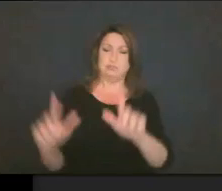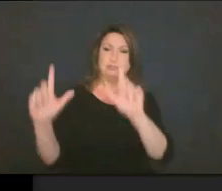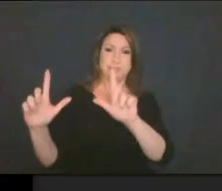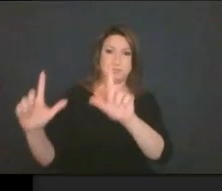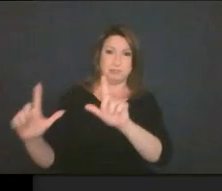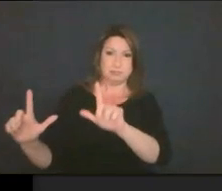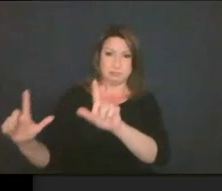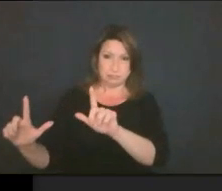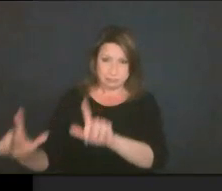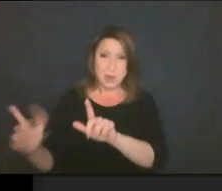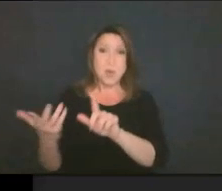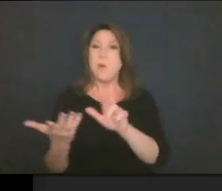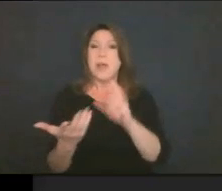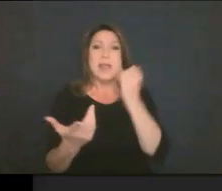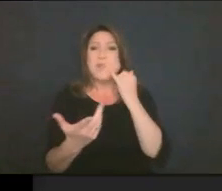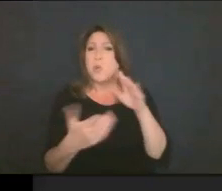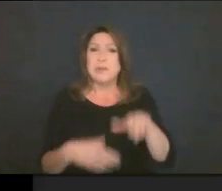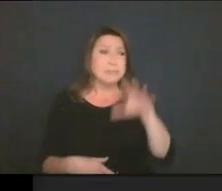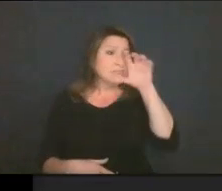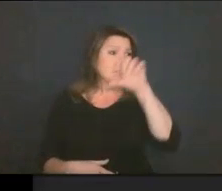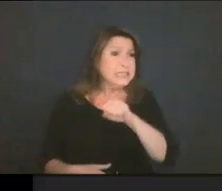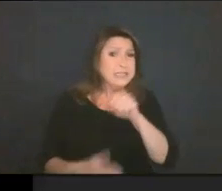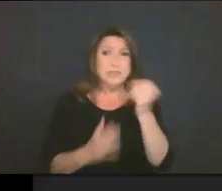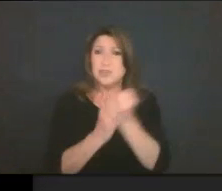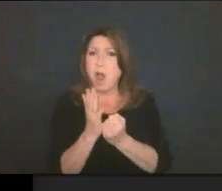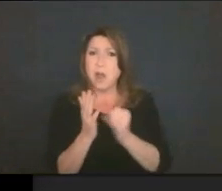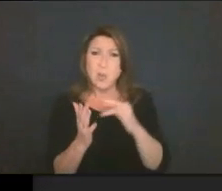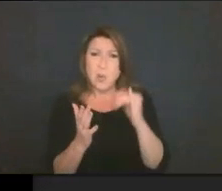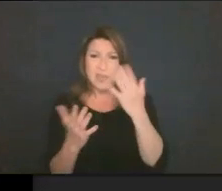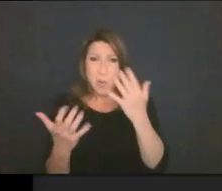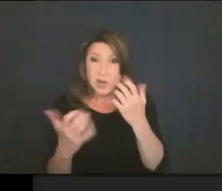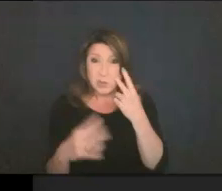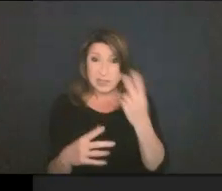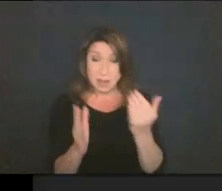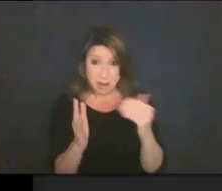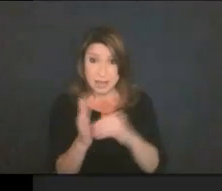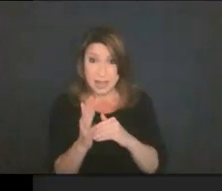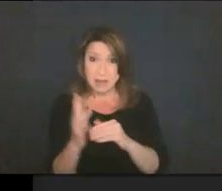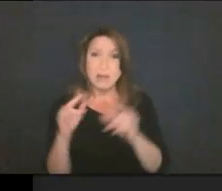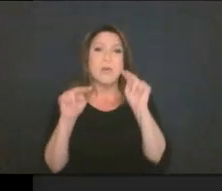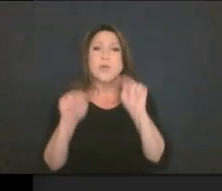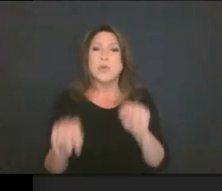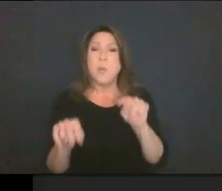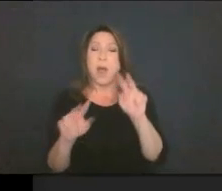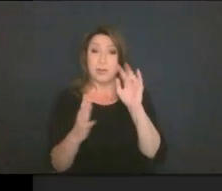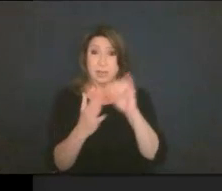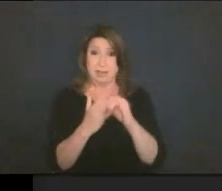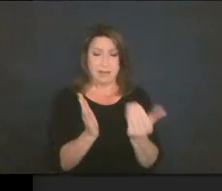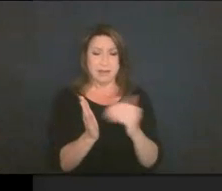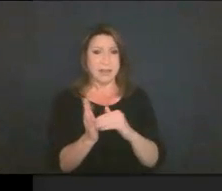your child missed art or if they just went to see the artworks again, you can look at the slide show.